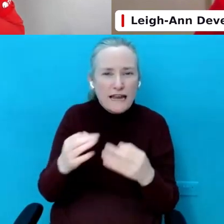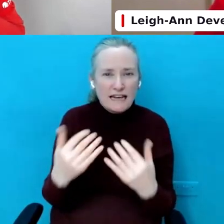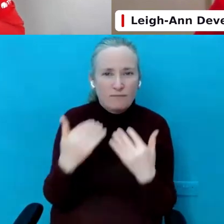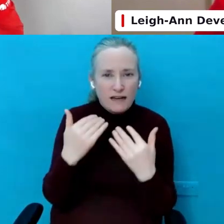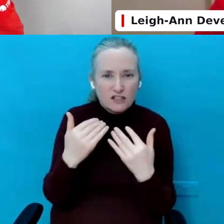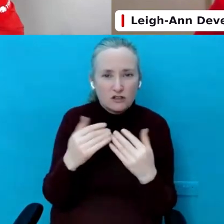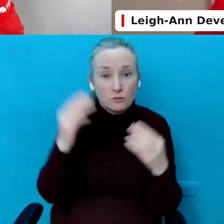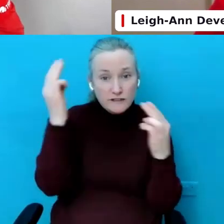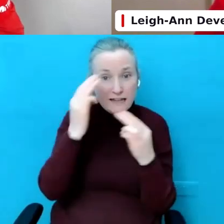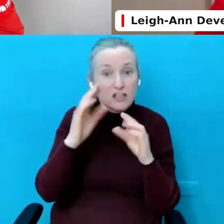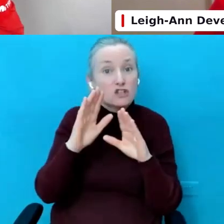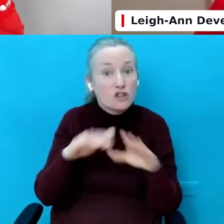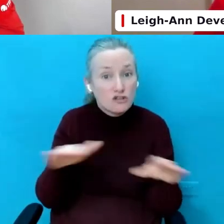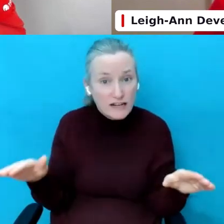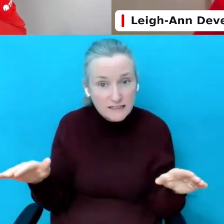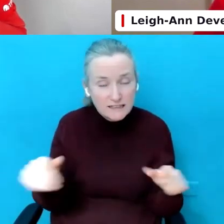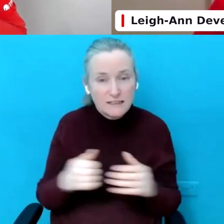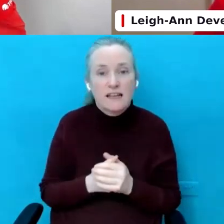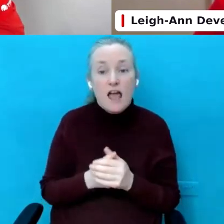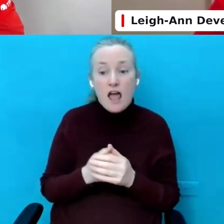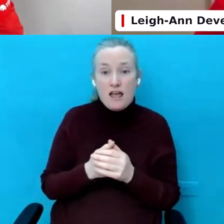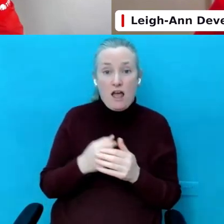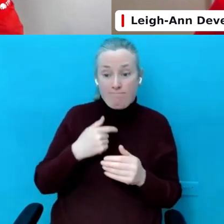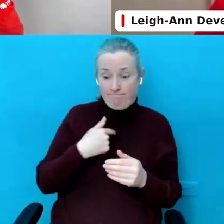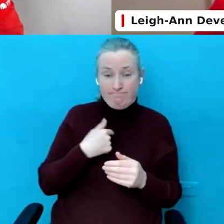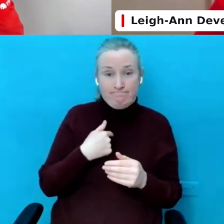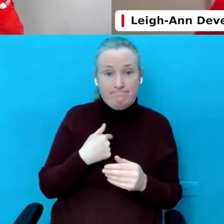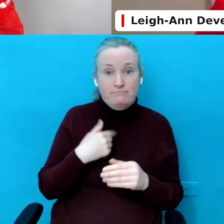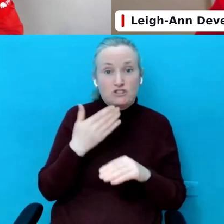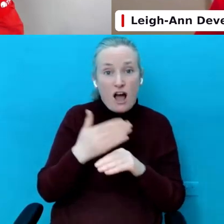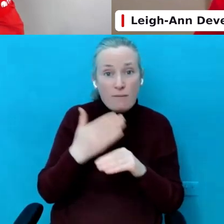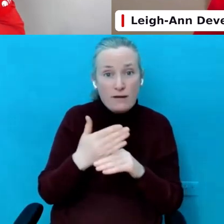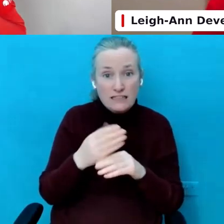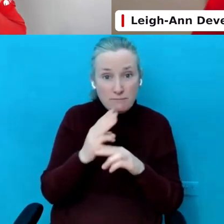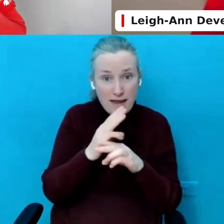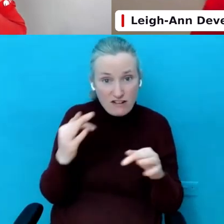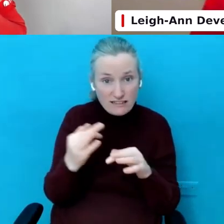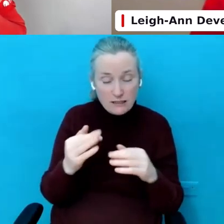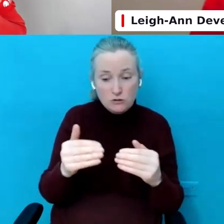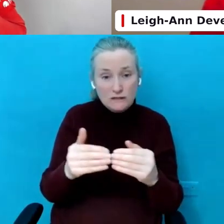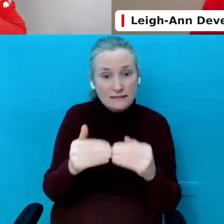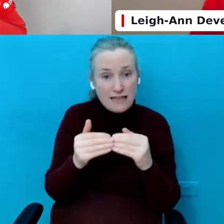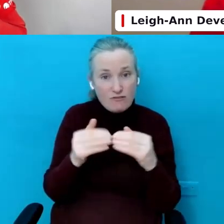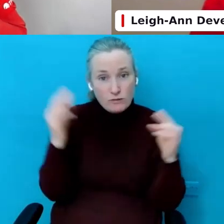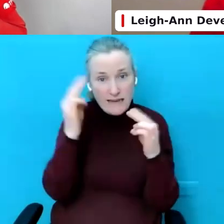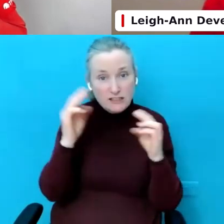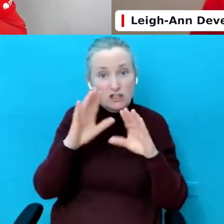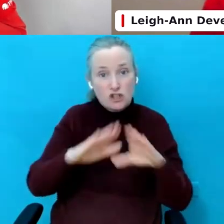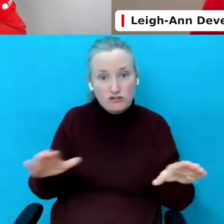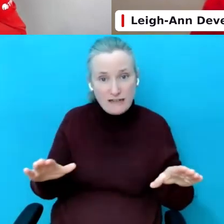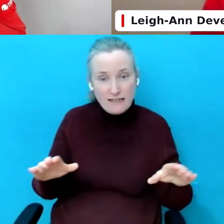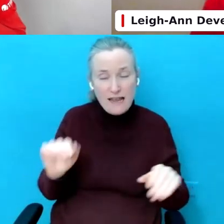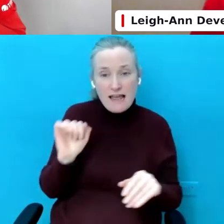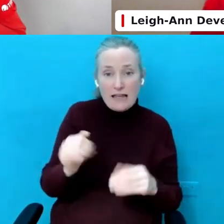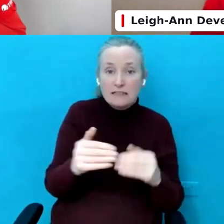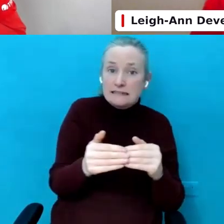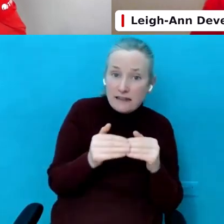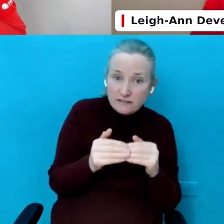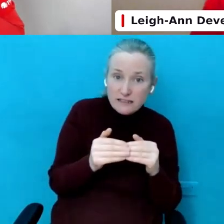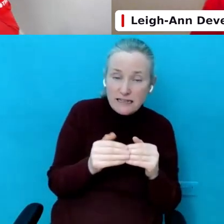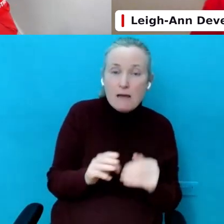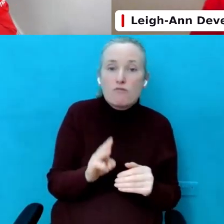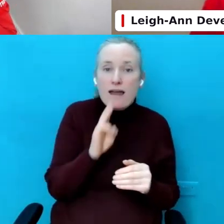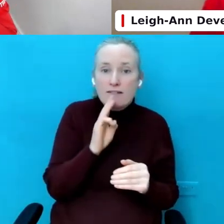children. And as parents, our job is to safeguard our kids, their safety, their privacy, their security,